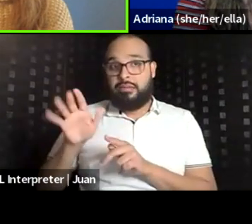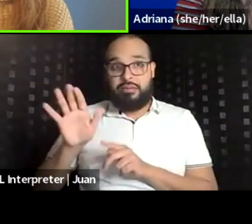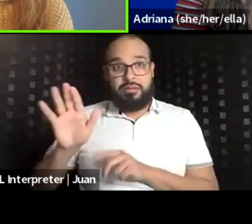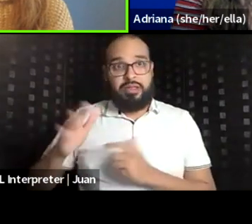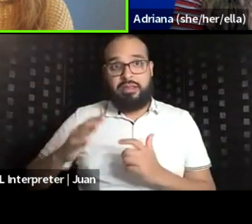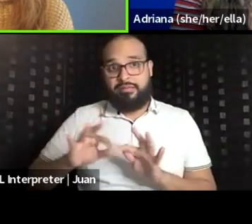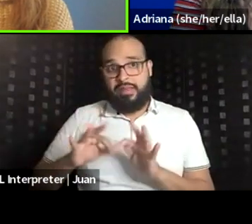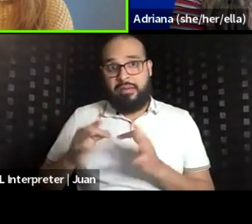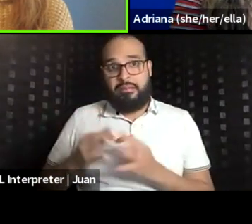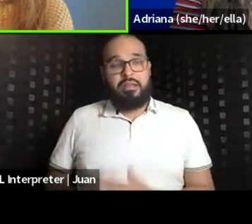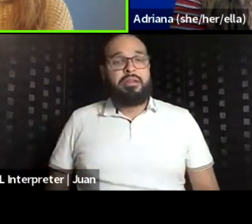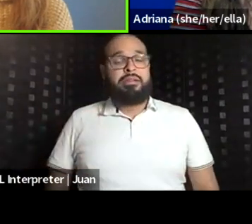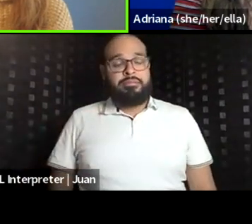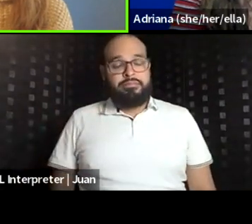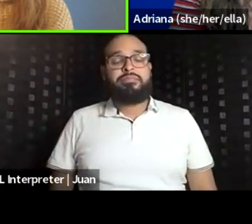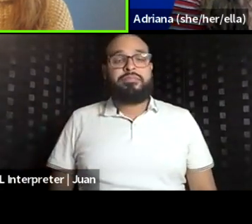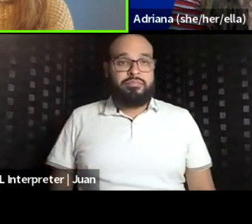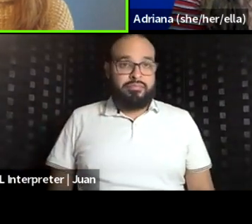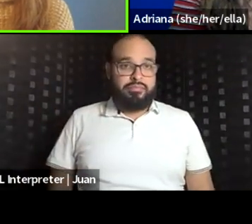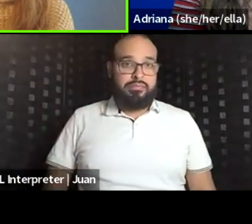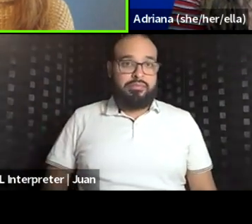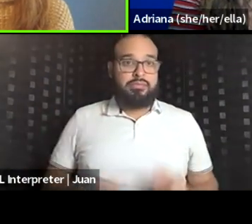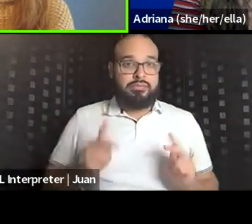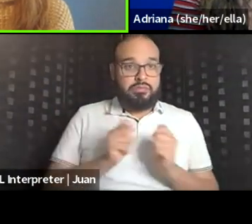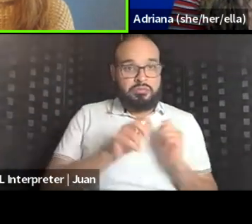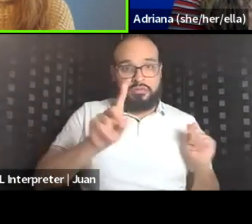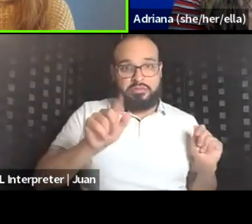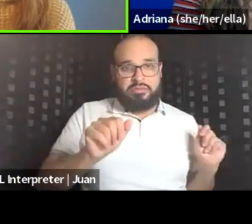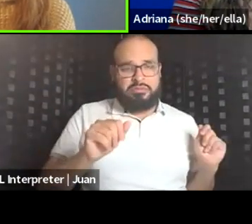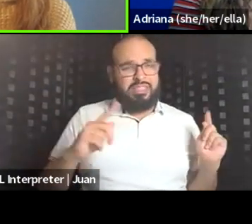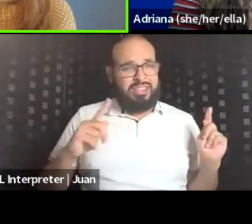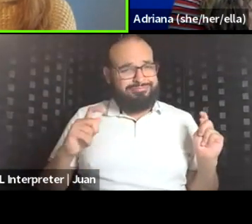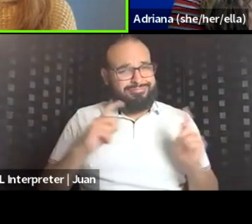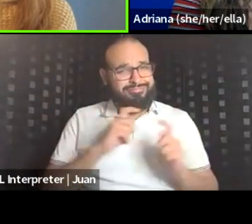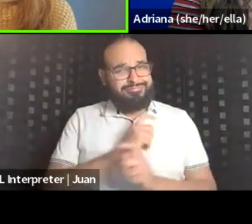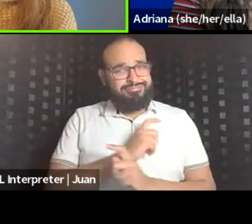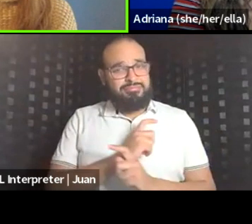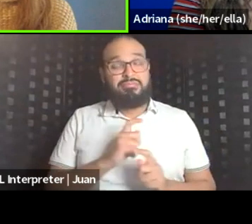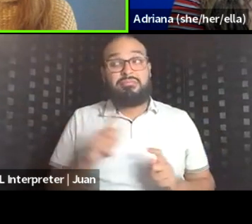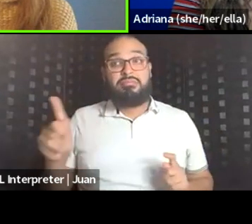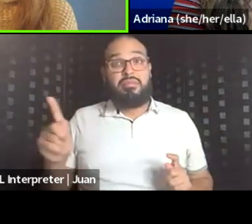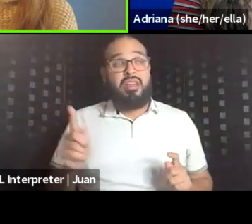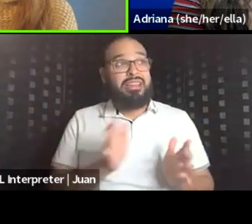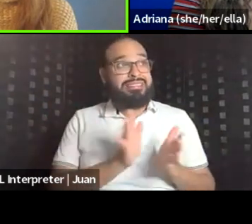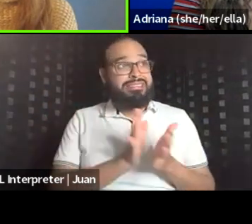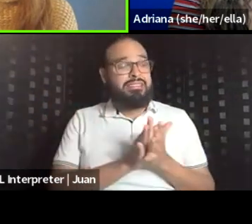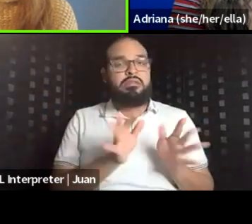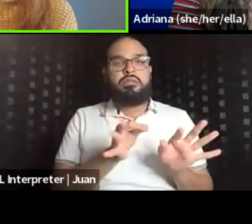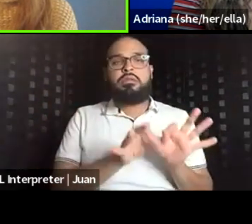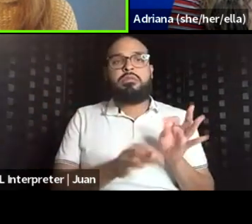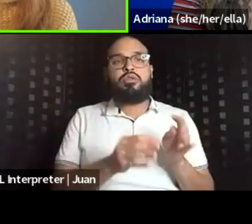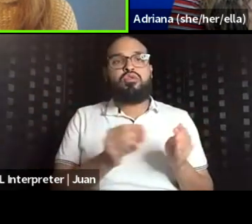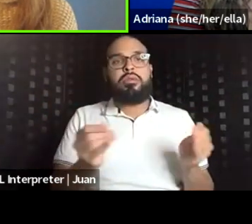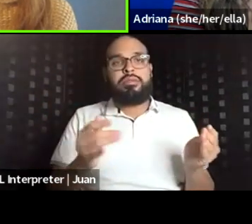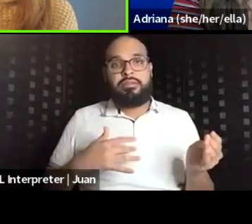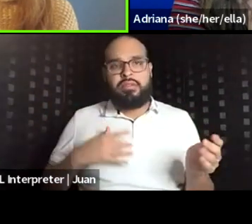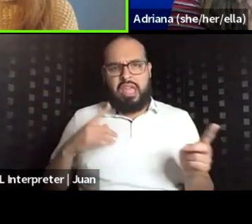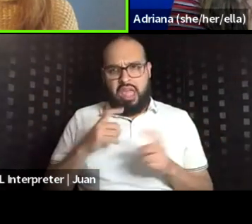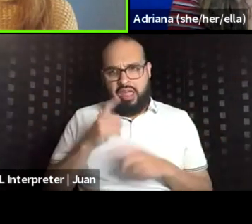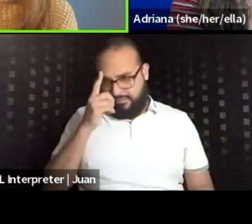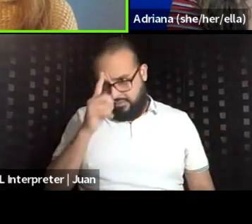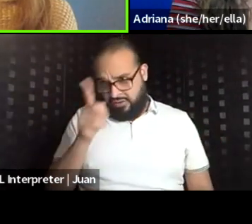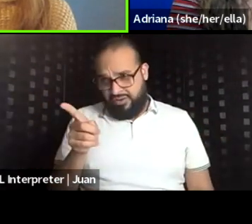family, with these disabilities that are complex. And so when they ask for simple solutions that feel complex to you,